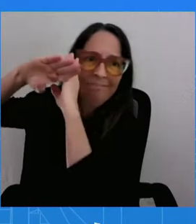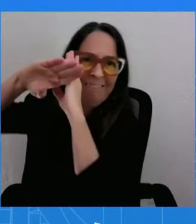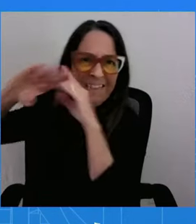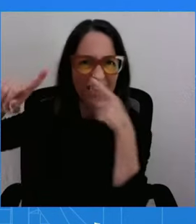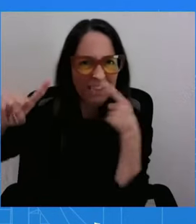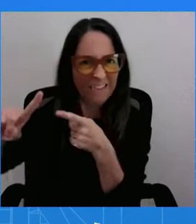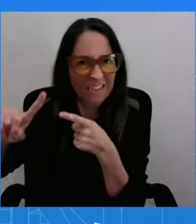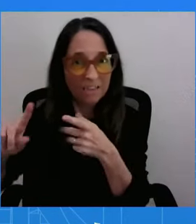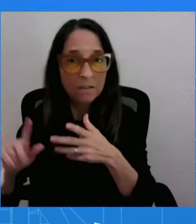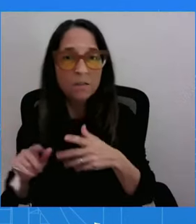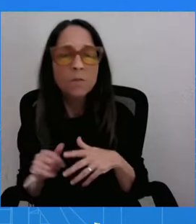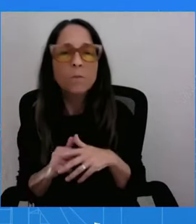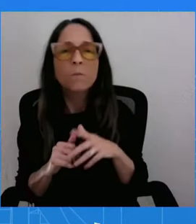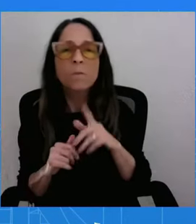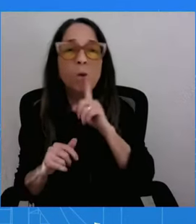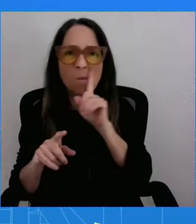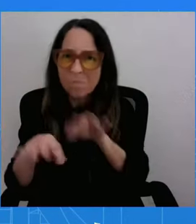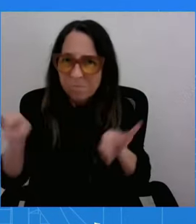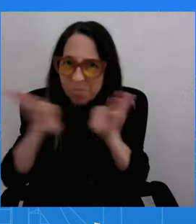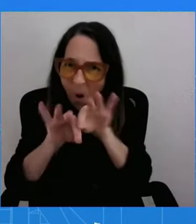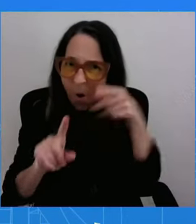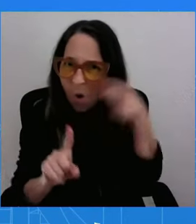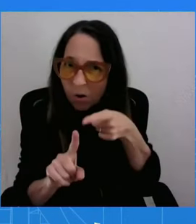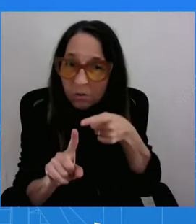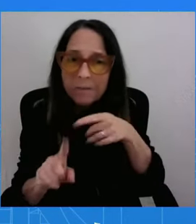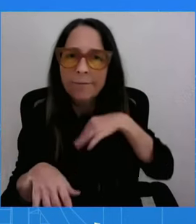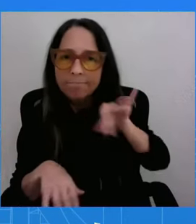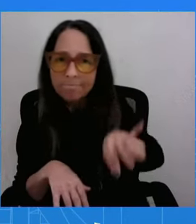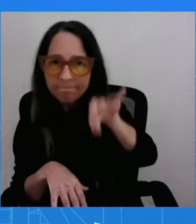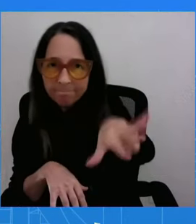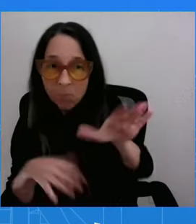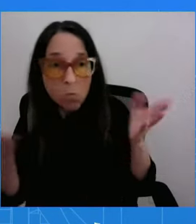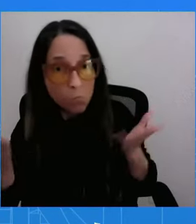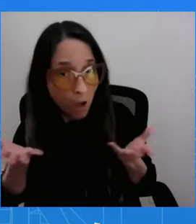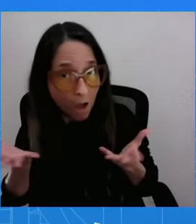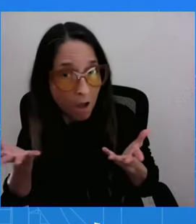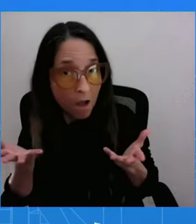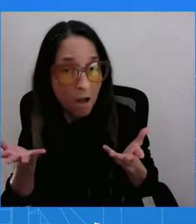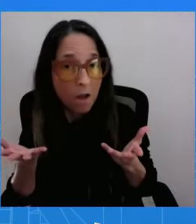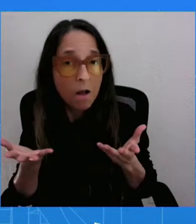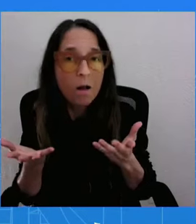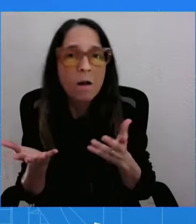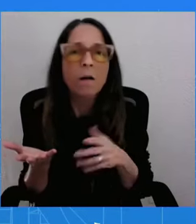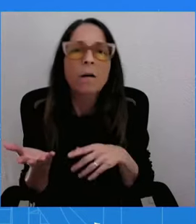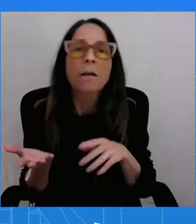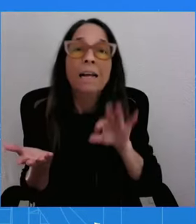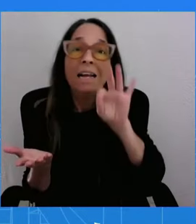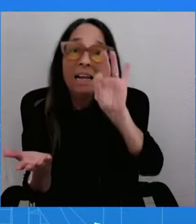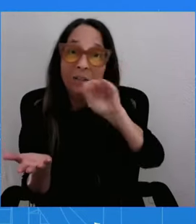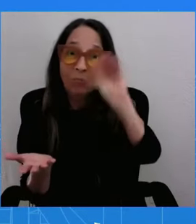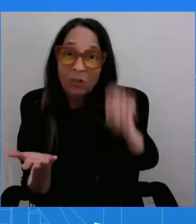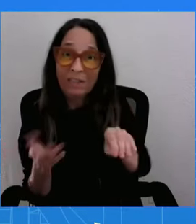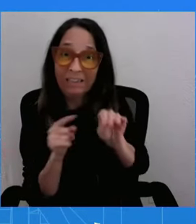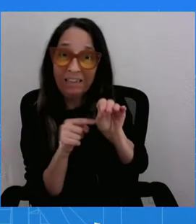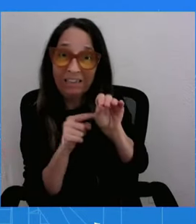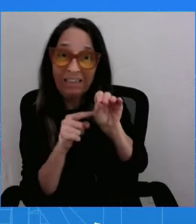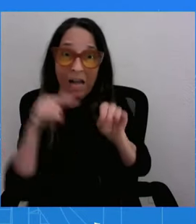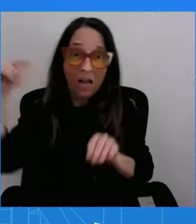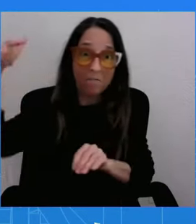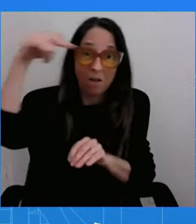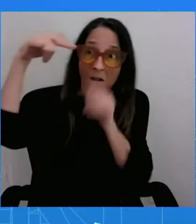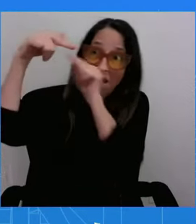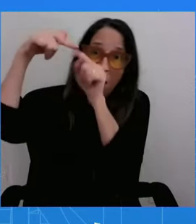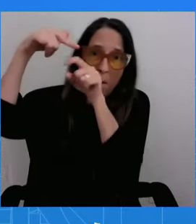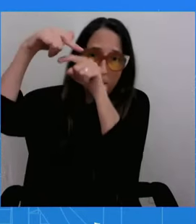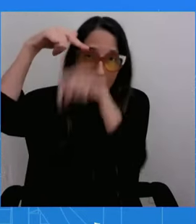might, that 90% of the aircraft that Russia uses for glide